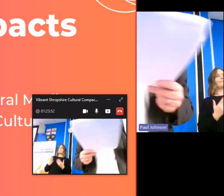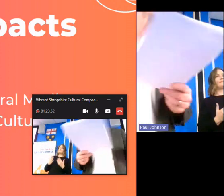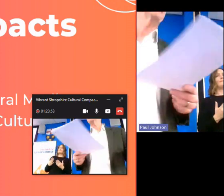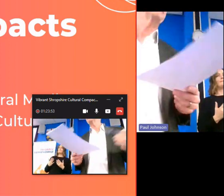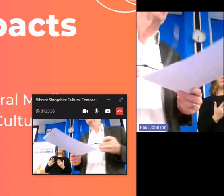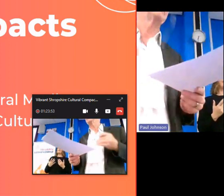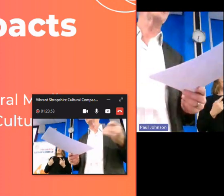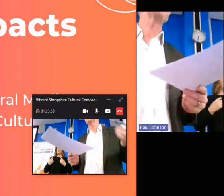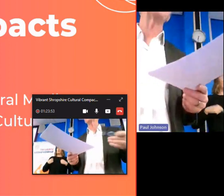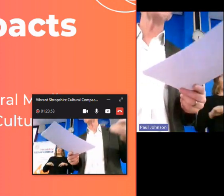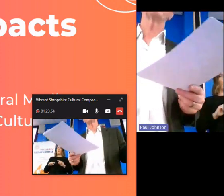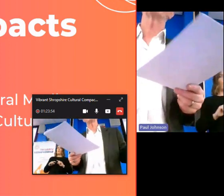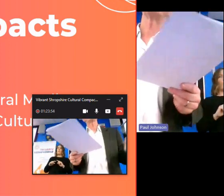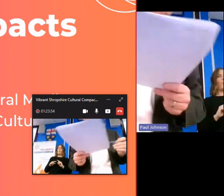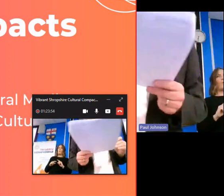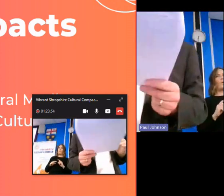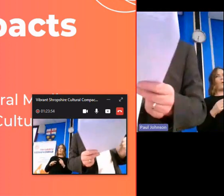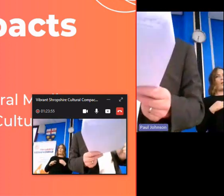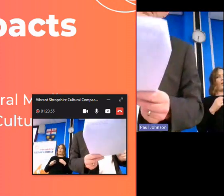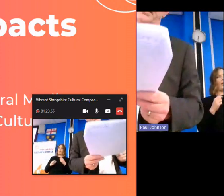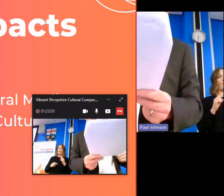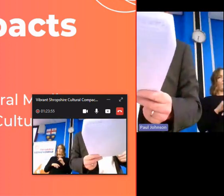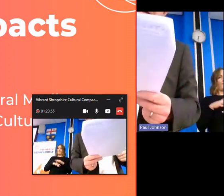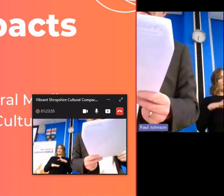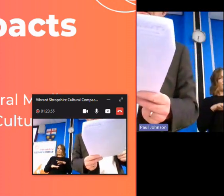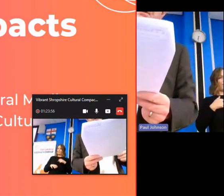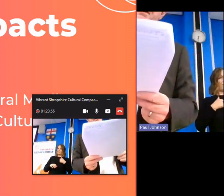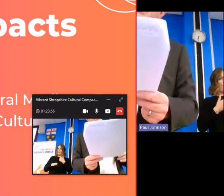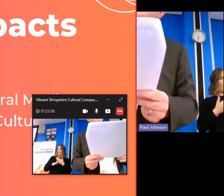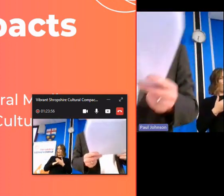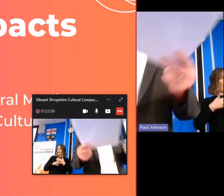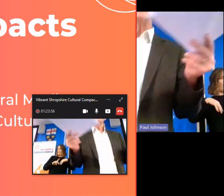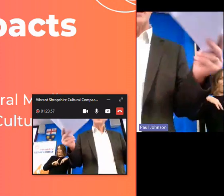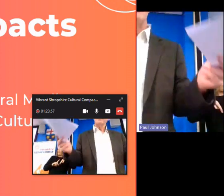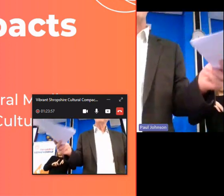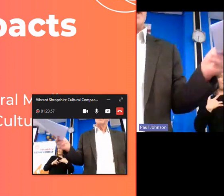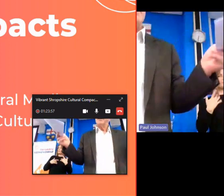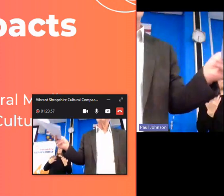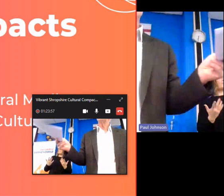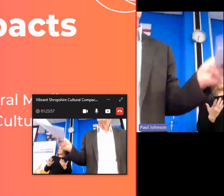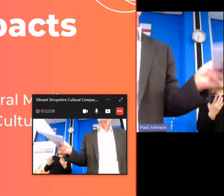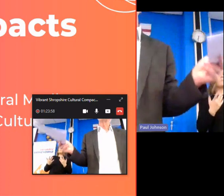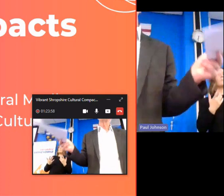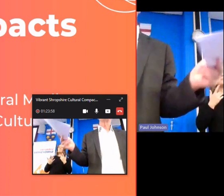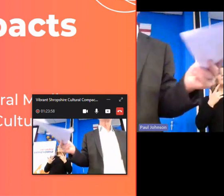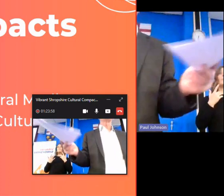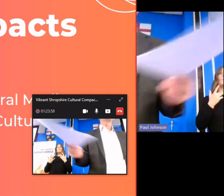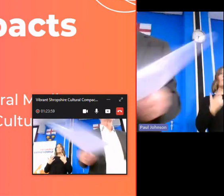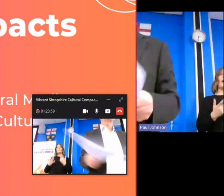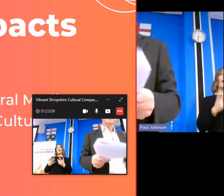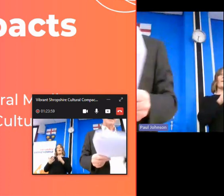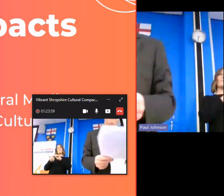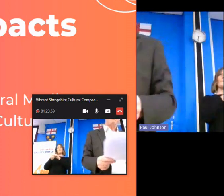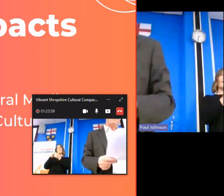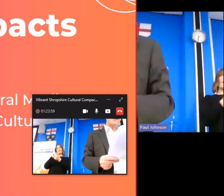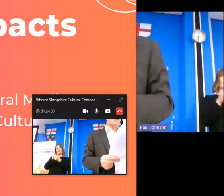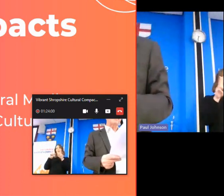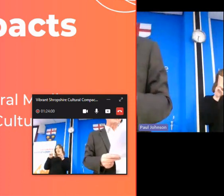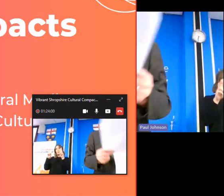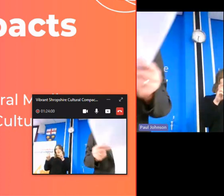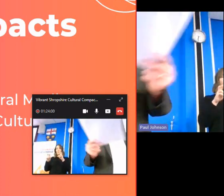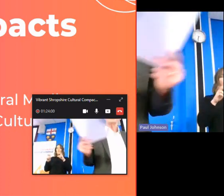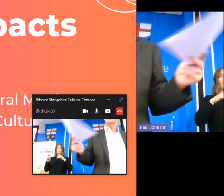their lives and their backgrounds and professions into the culture so in many ways the partnership um